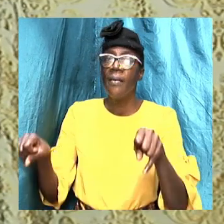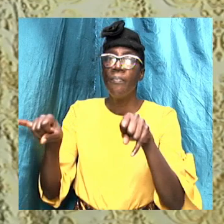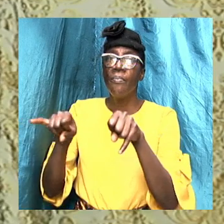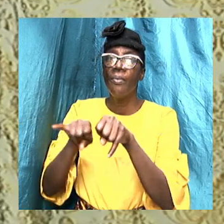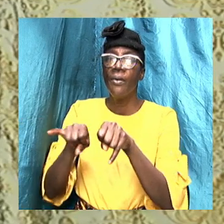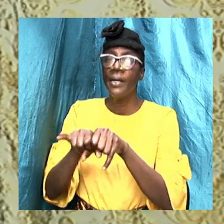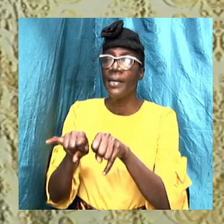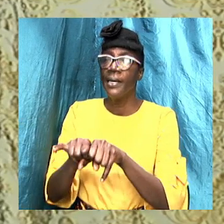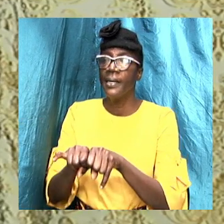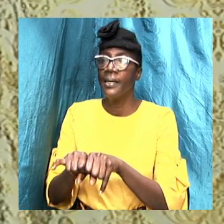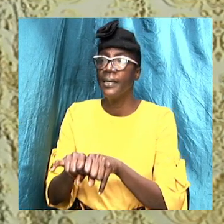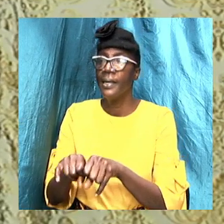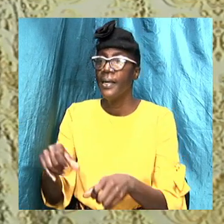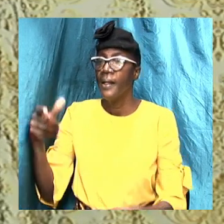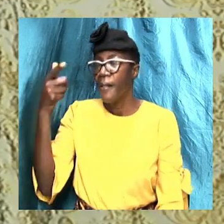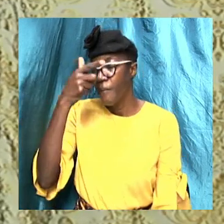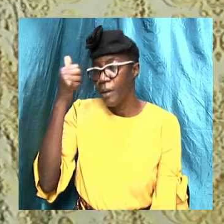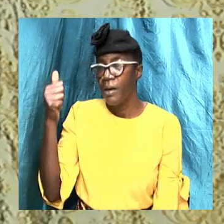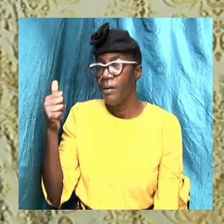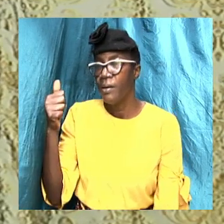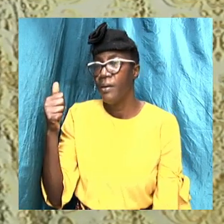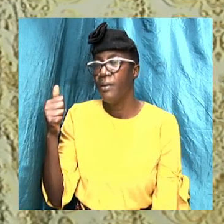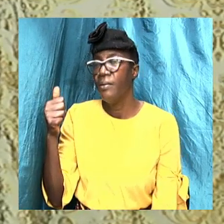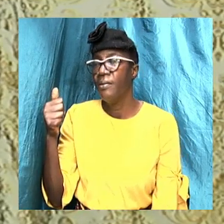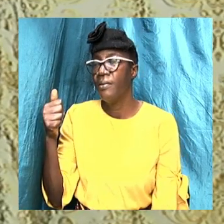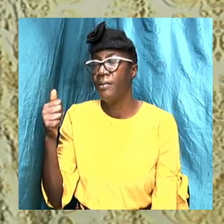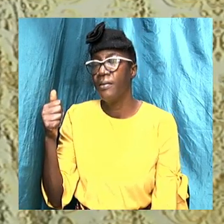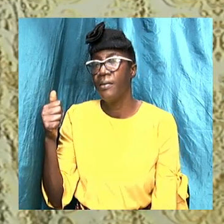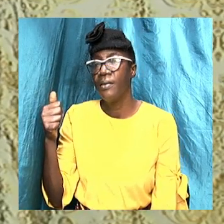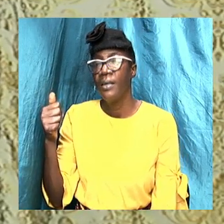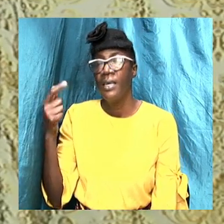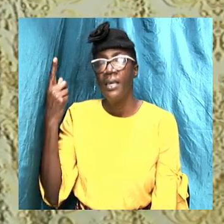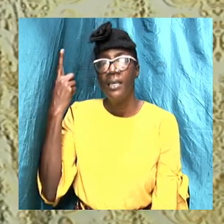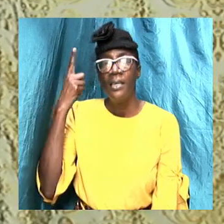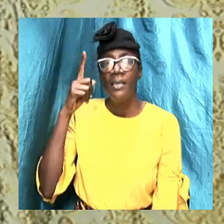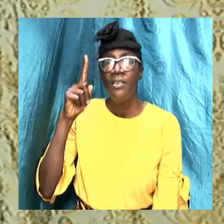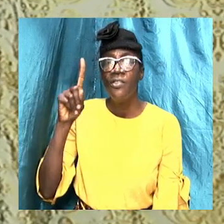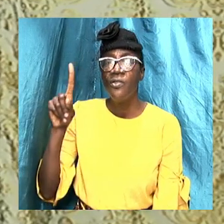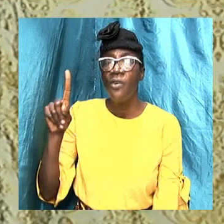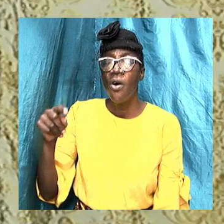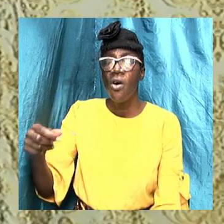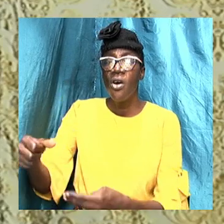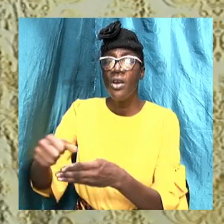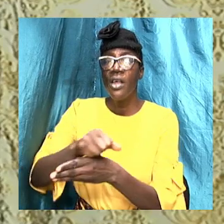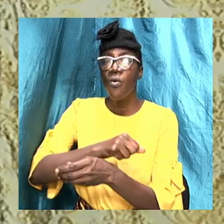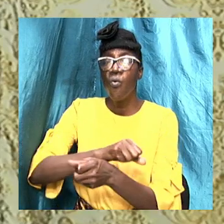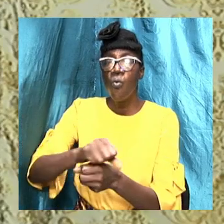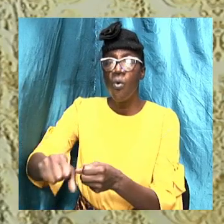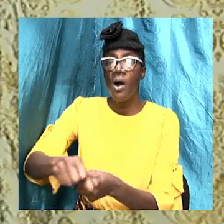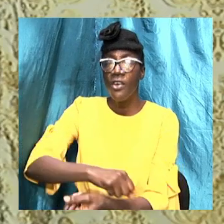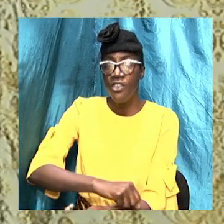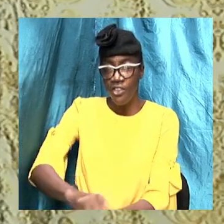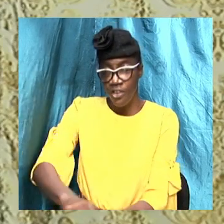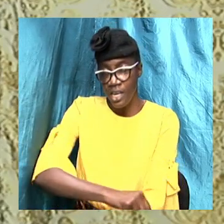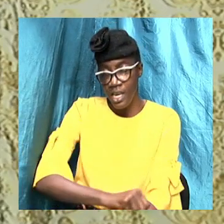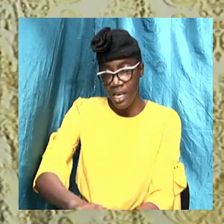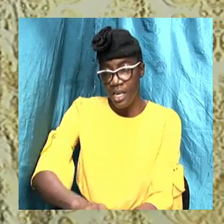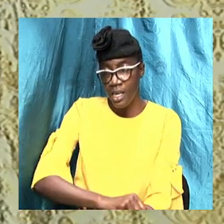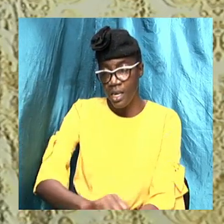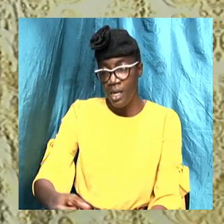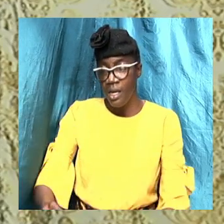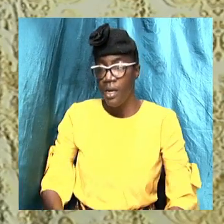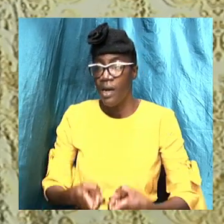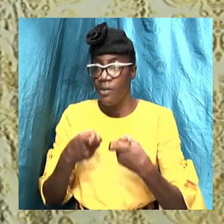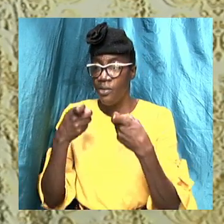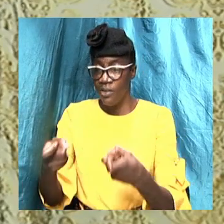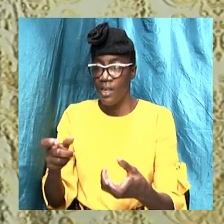because it is for the remission of sin. The Bible says